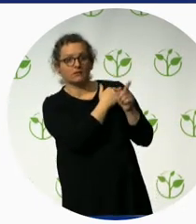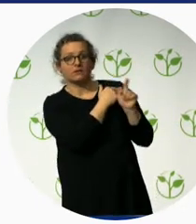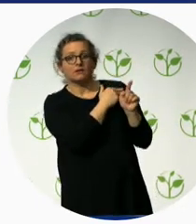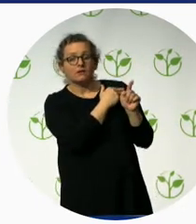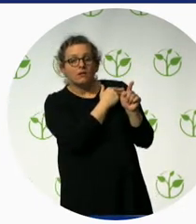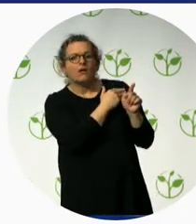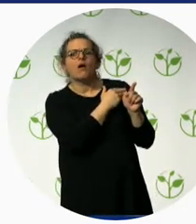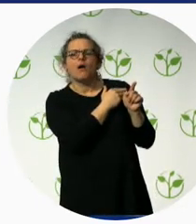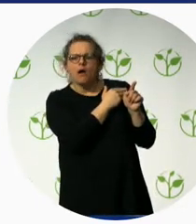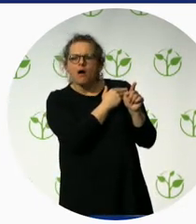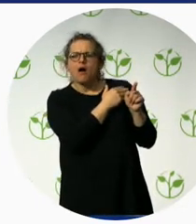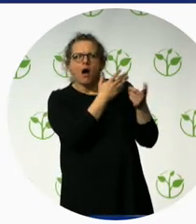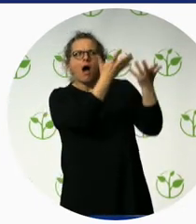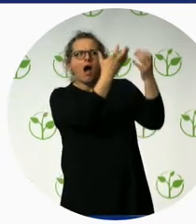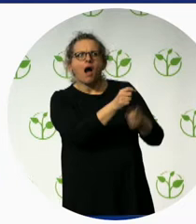disability.